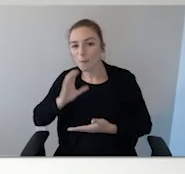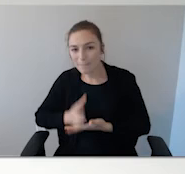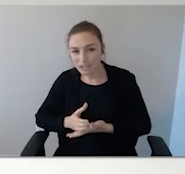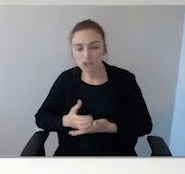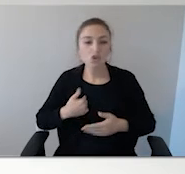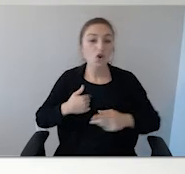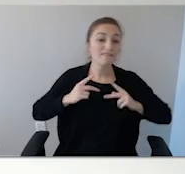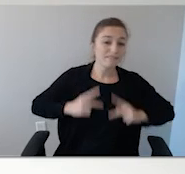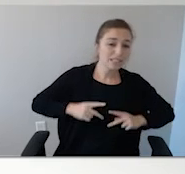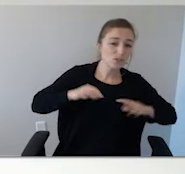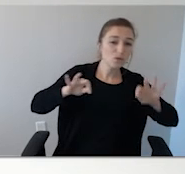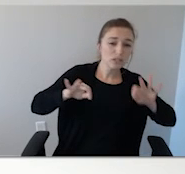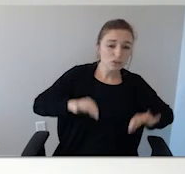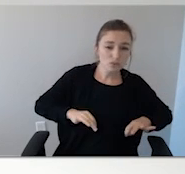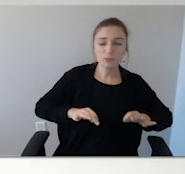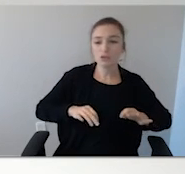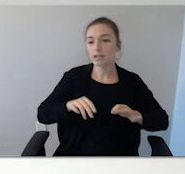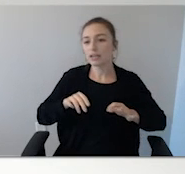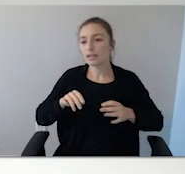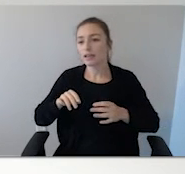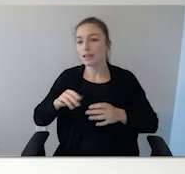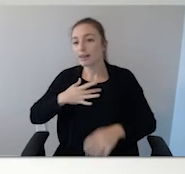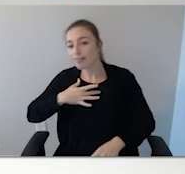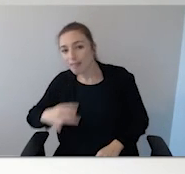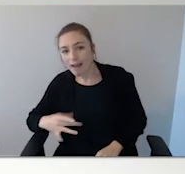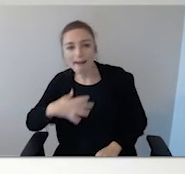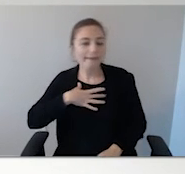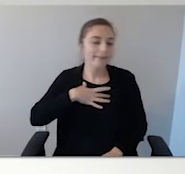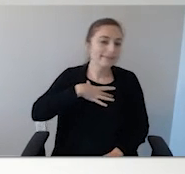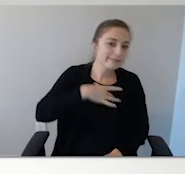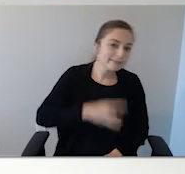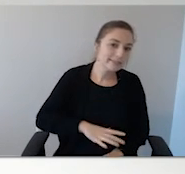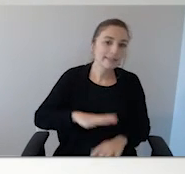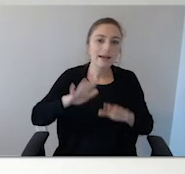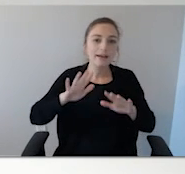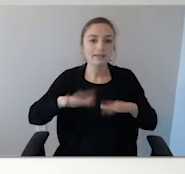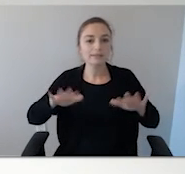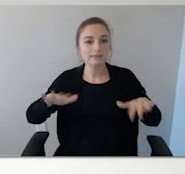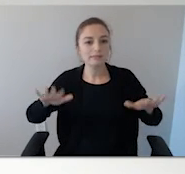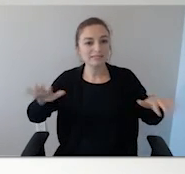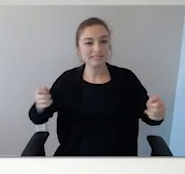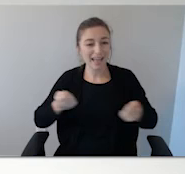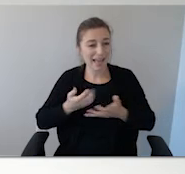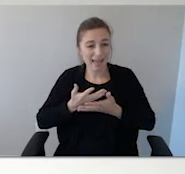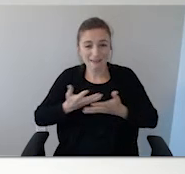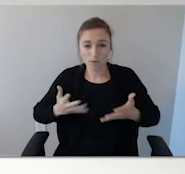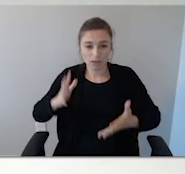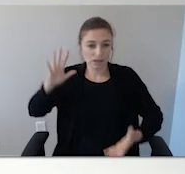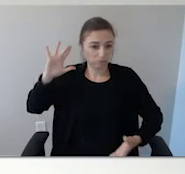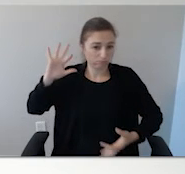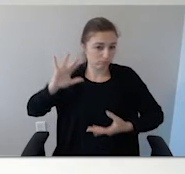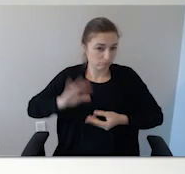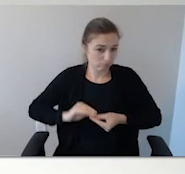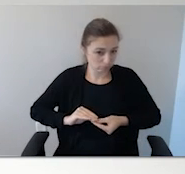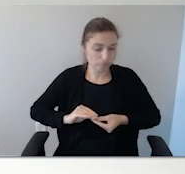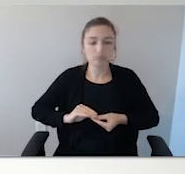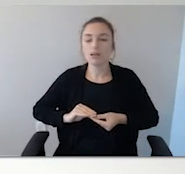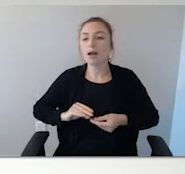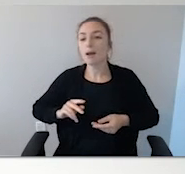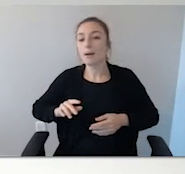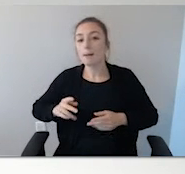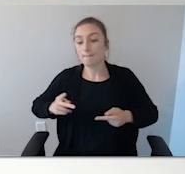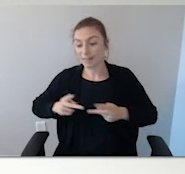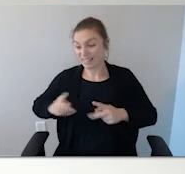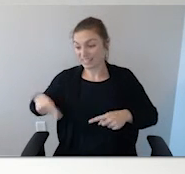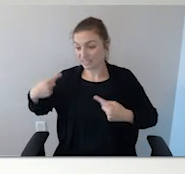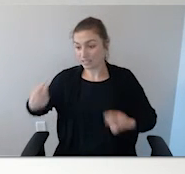But there's lots of room to write down what their likes, their dislikes are, and also areas that they've been found in the past if they've engaged in